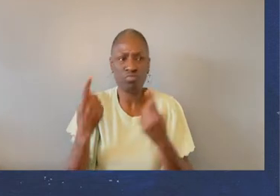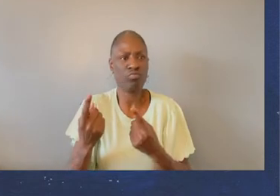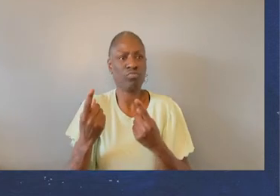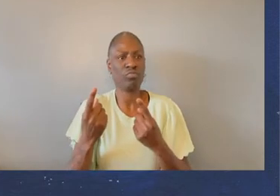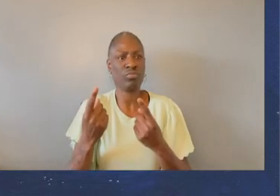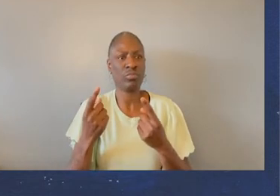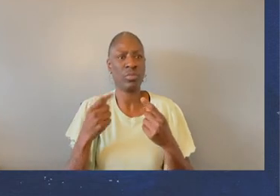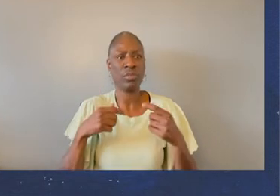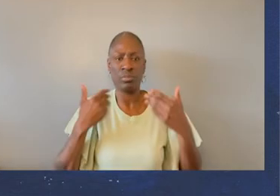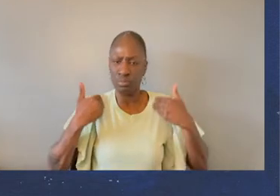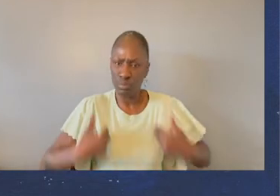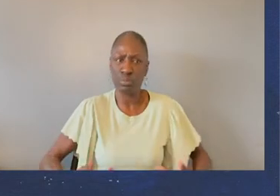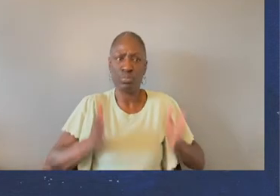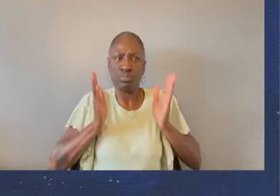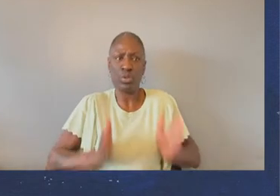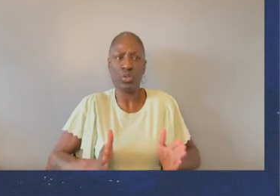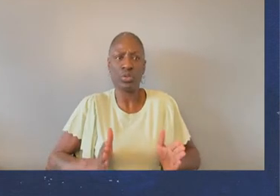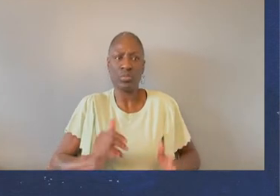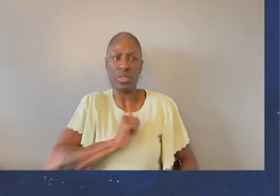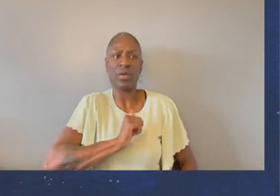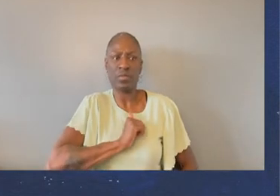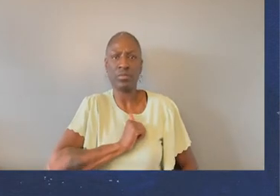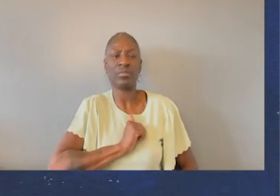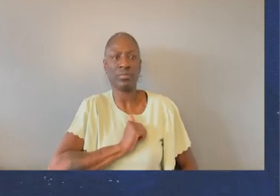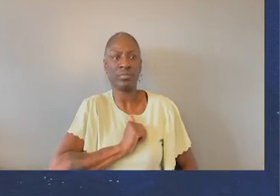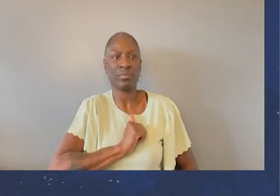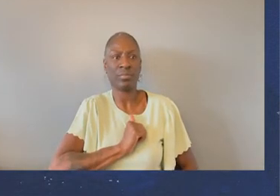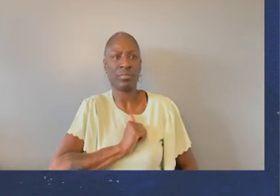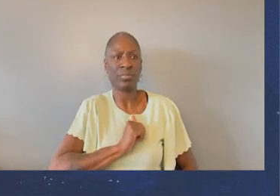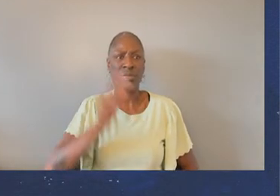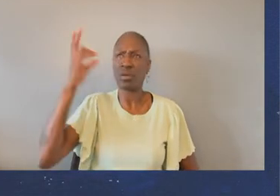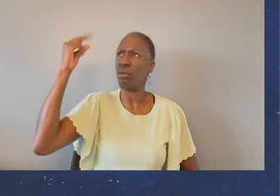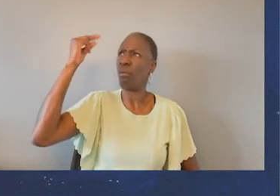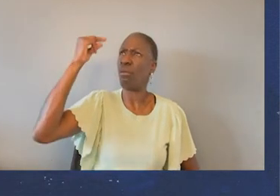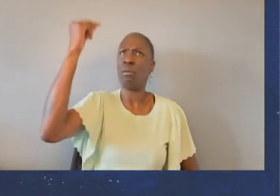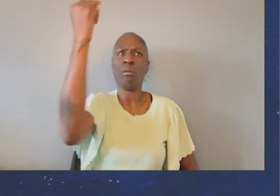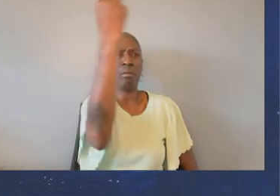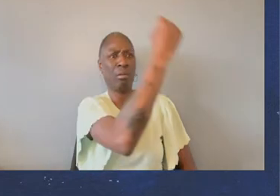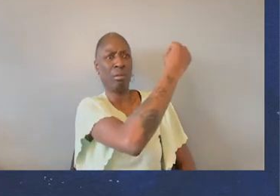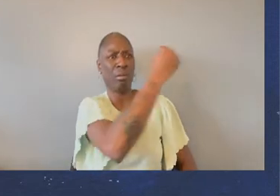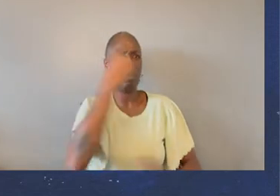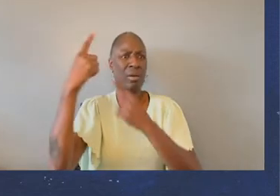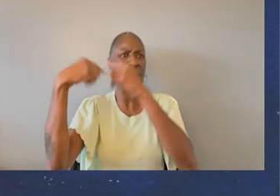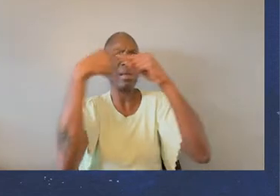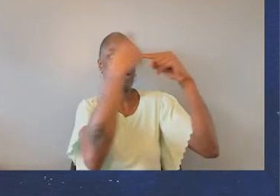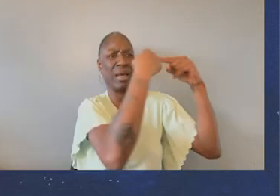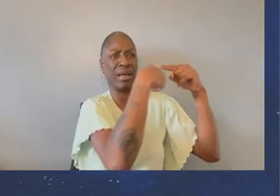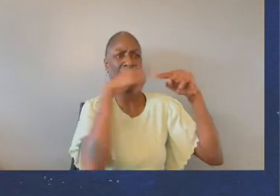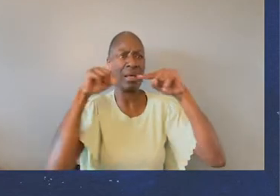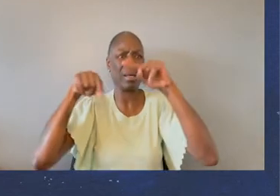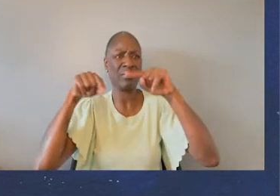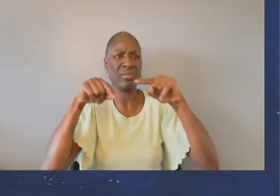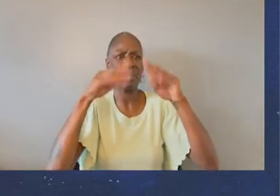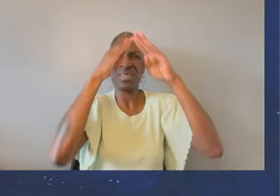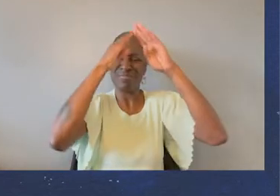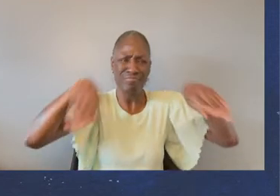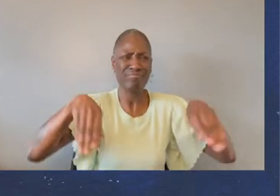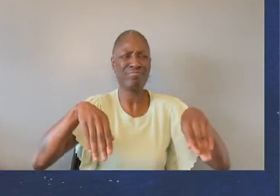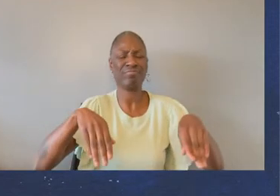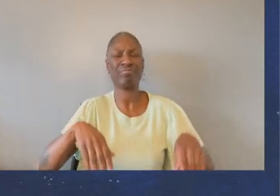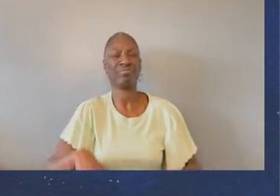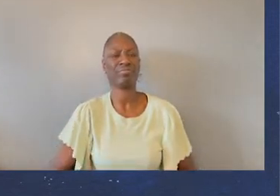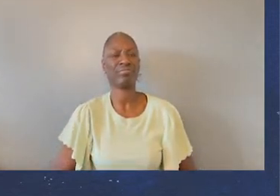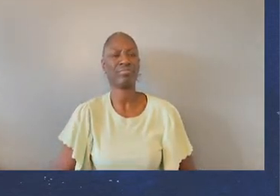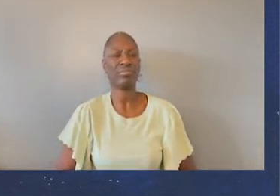ever did as a disabled person was because they told me I couldn't do it. And I want to keep breaking ground and